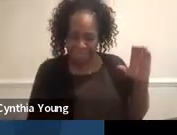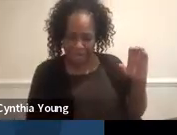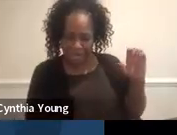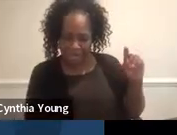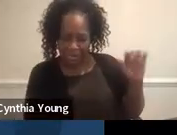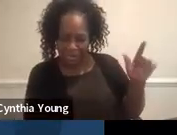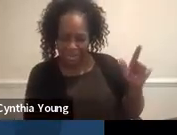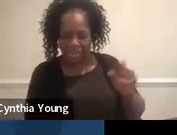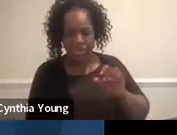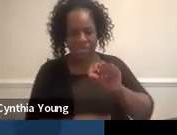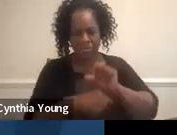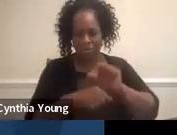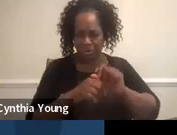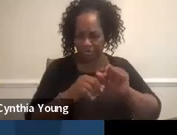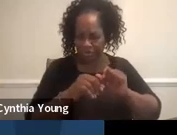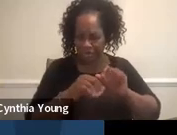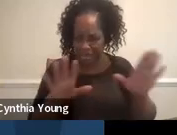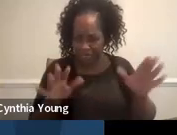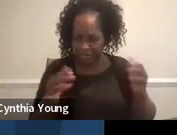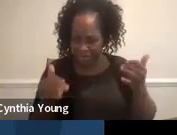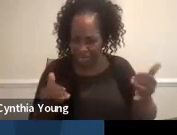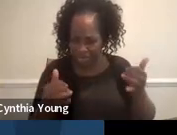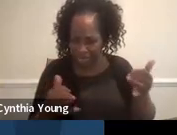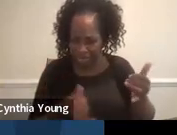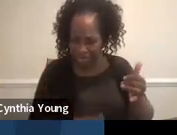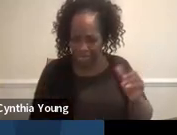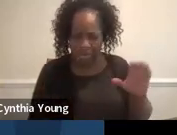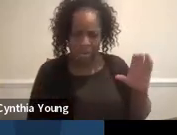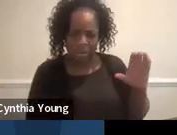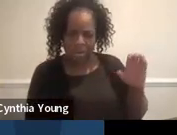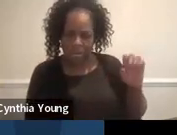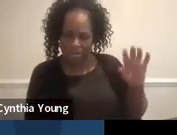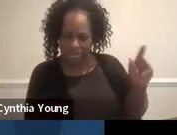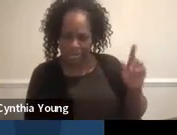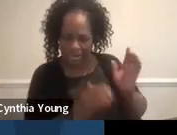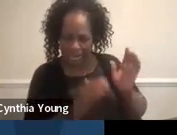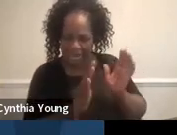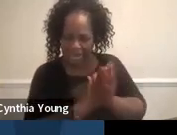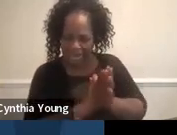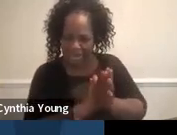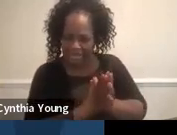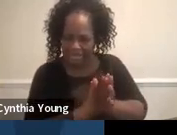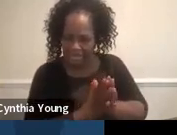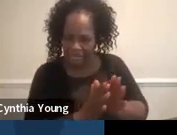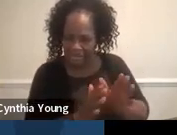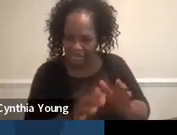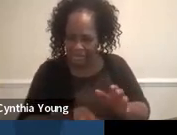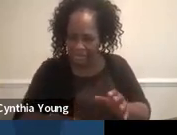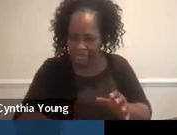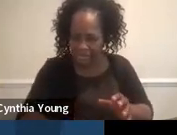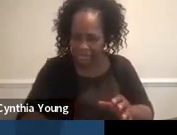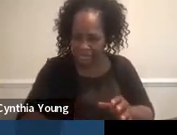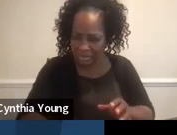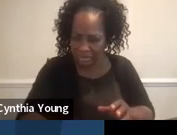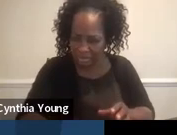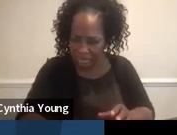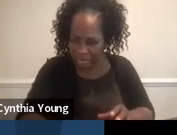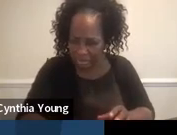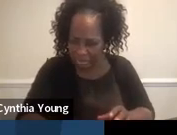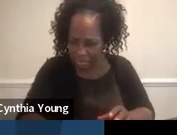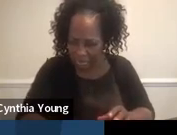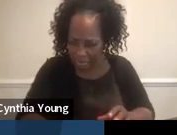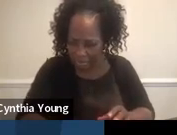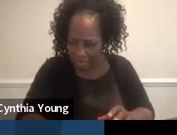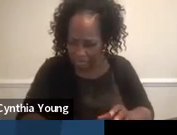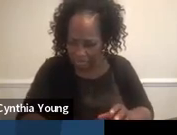We're working to get clarification on that. Um, as well as like abbreviated day, that piece as well, like just trying to figure,